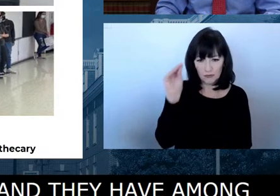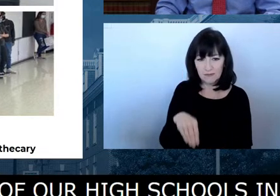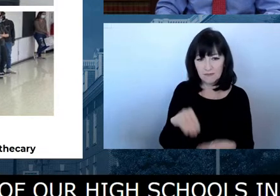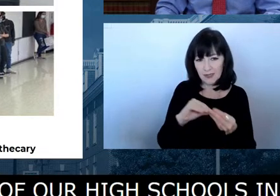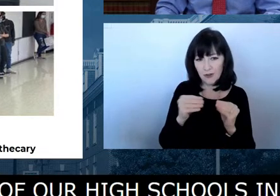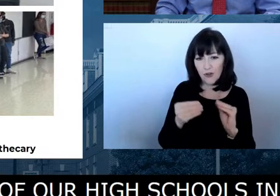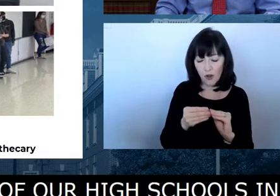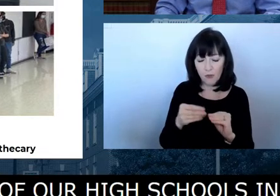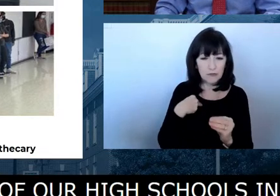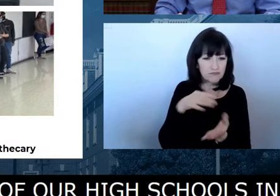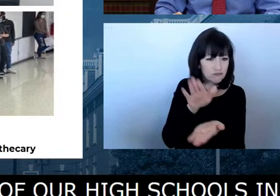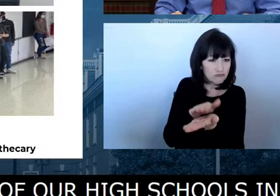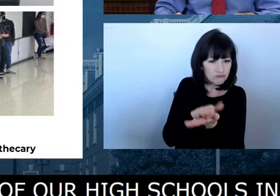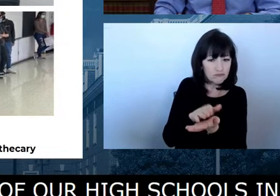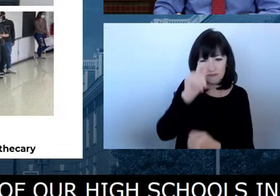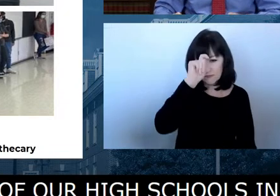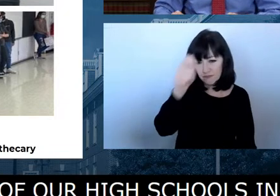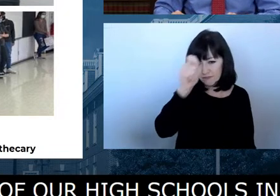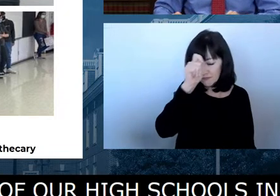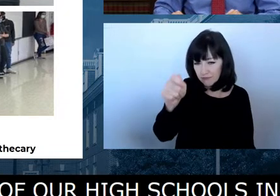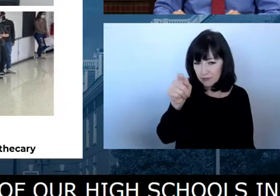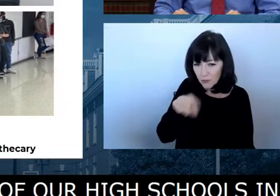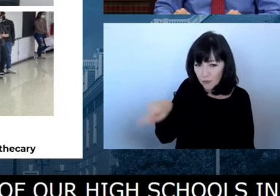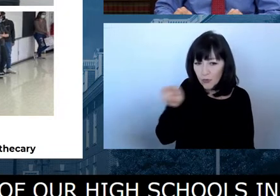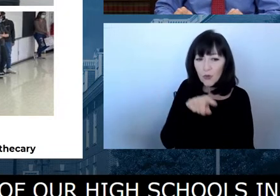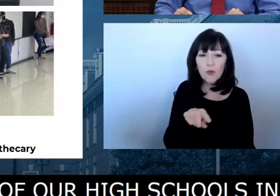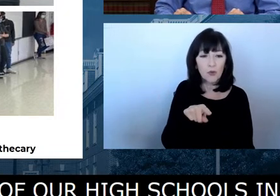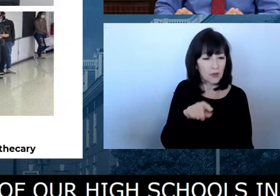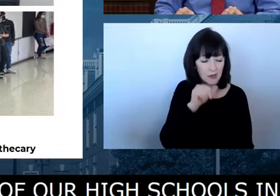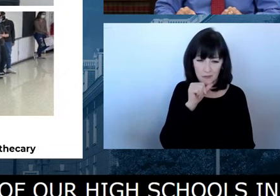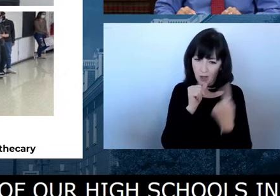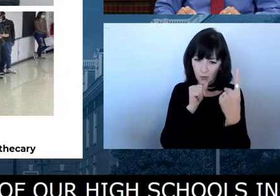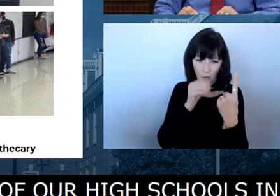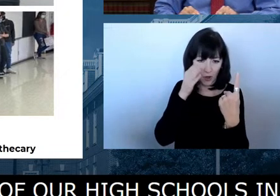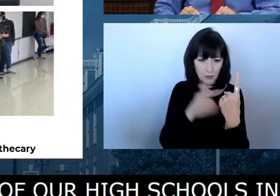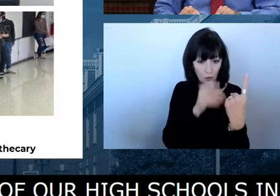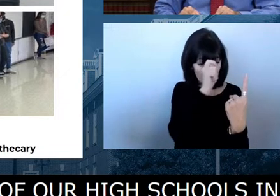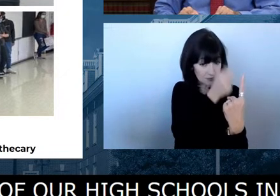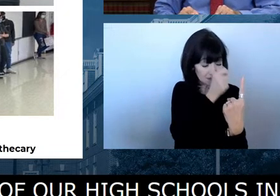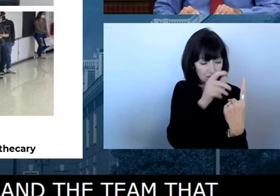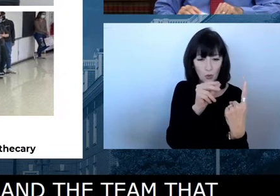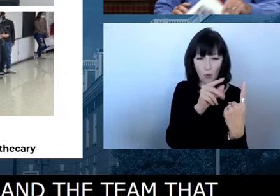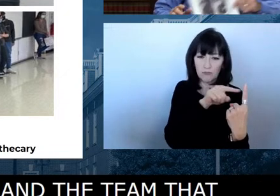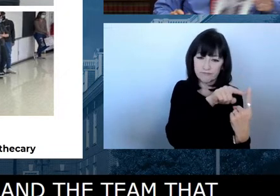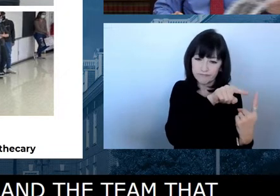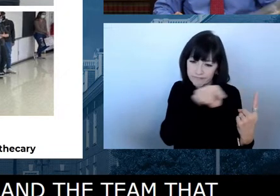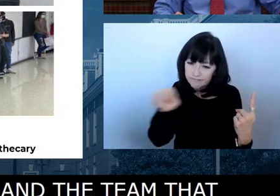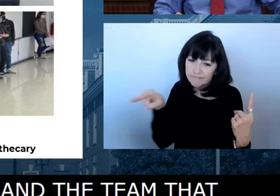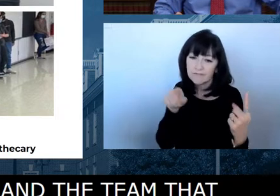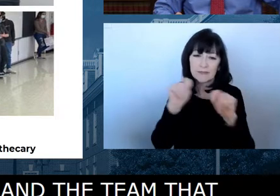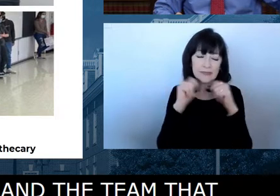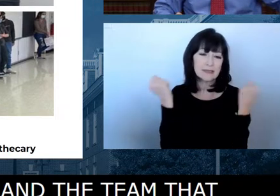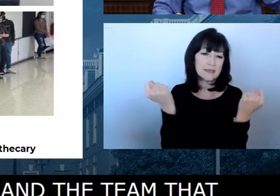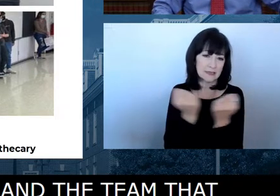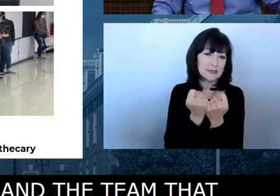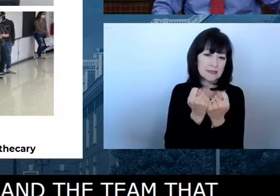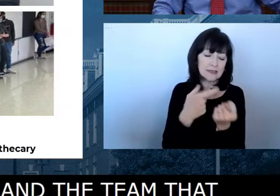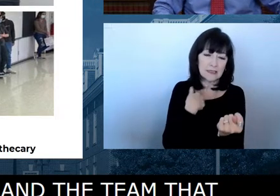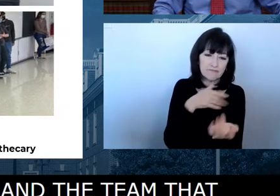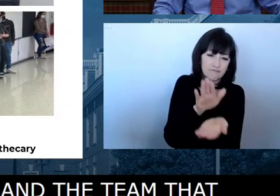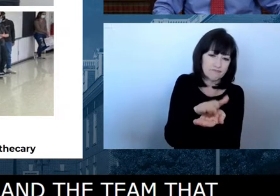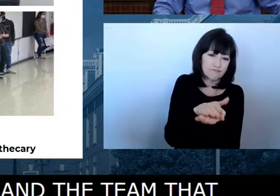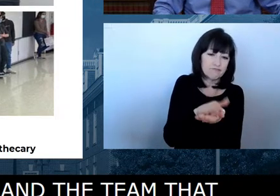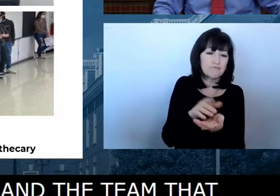kudos to the team that makes that happen. It's not one person, it's certainly a team of folks. So kudos to those at